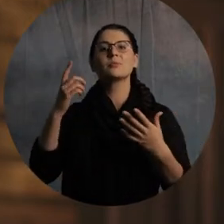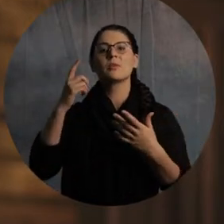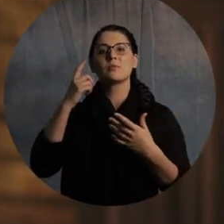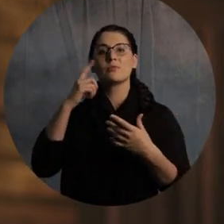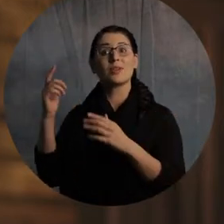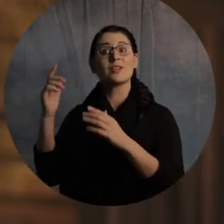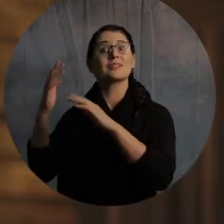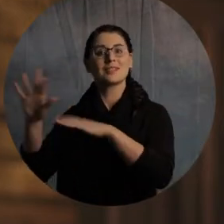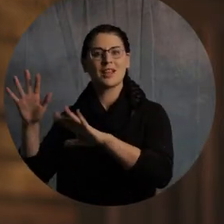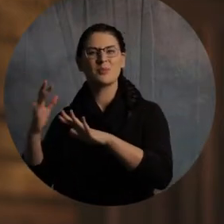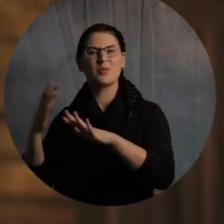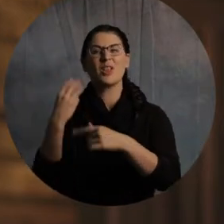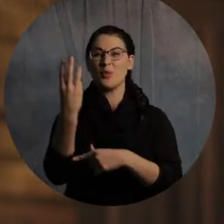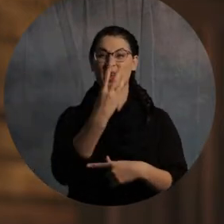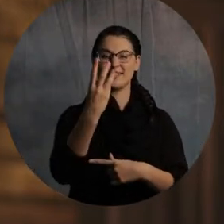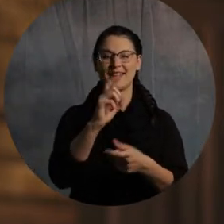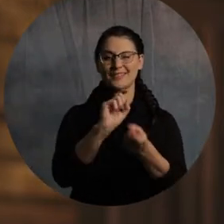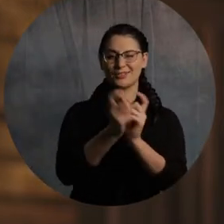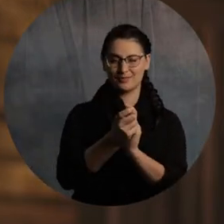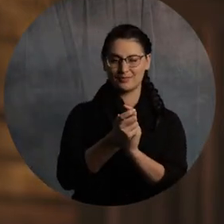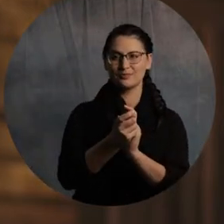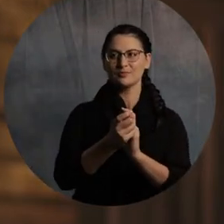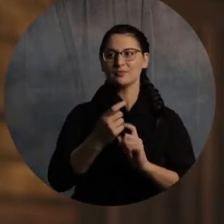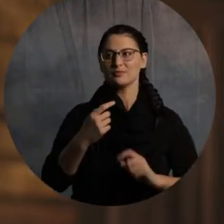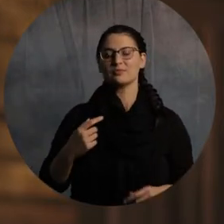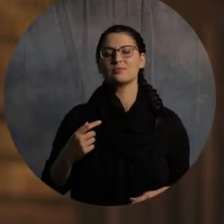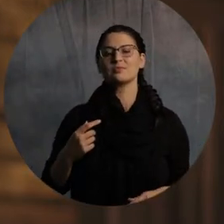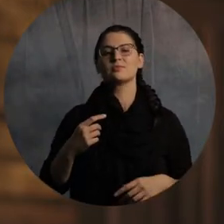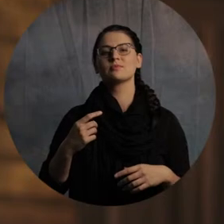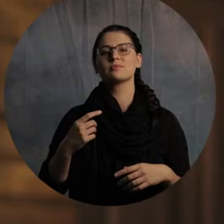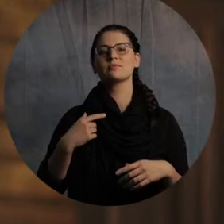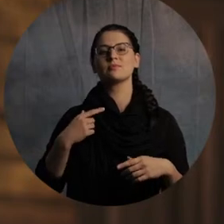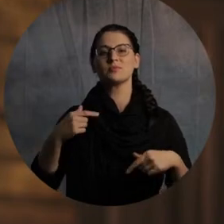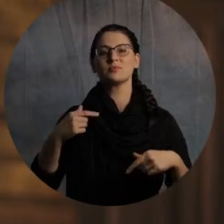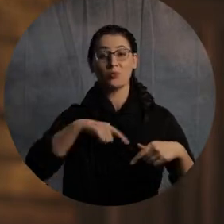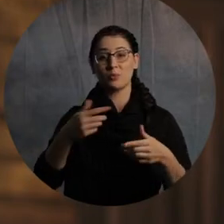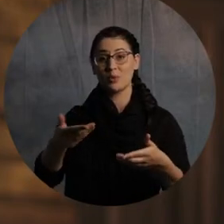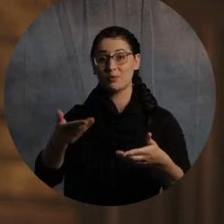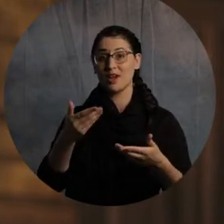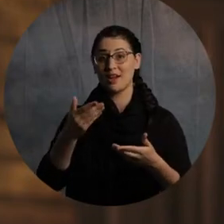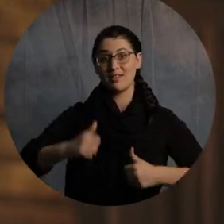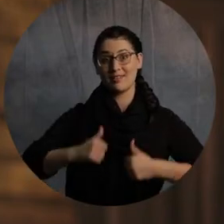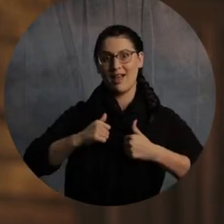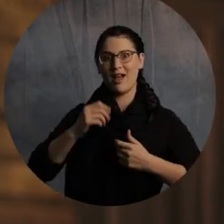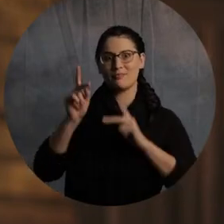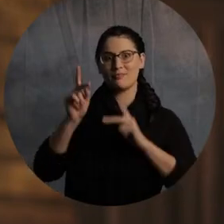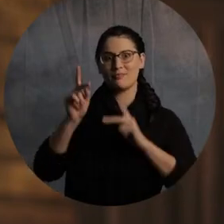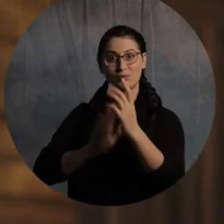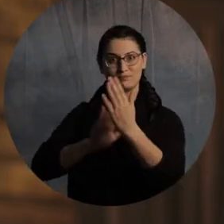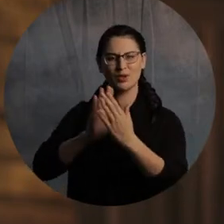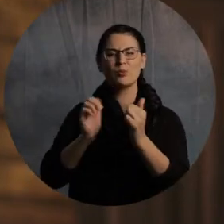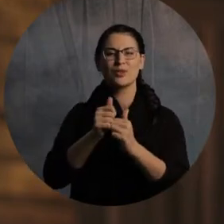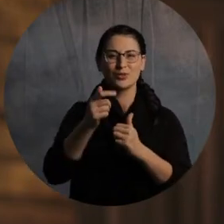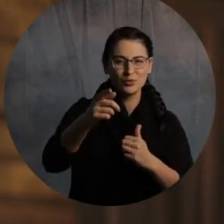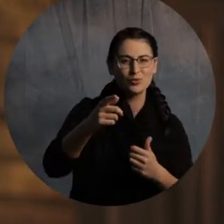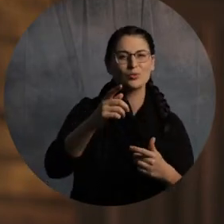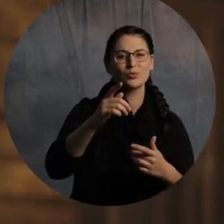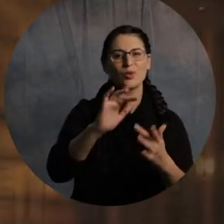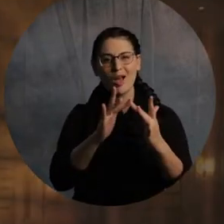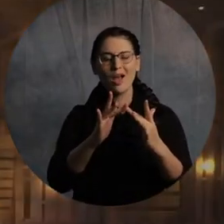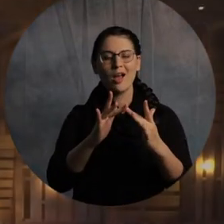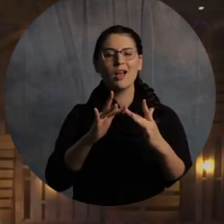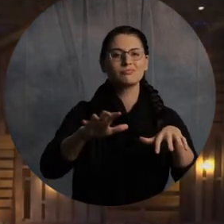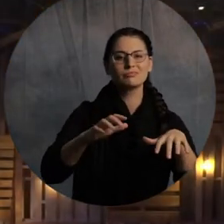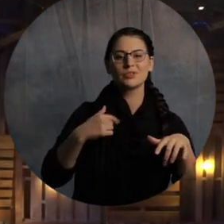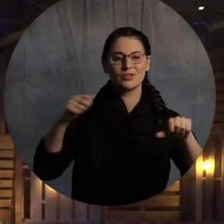around, and we're going to invite people to be in here live while we're with you online. And so we've got some folks, if we could pan it around, we've got some